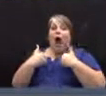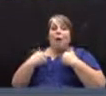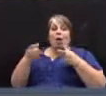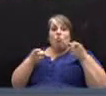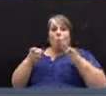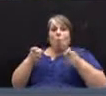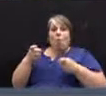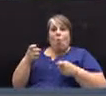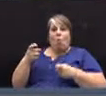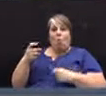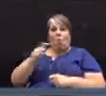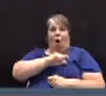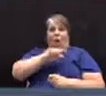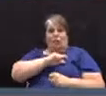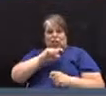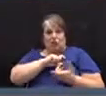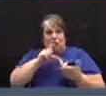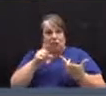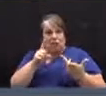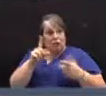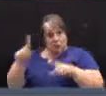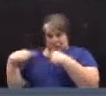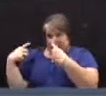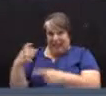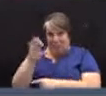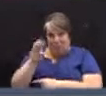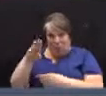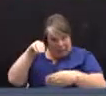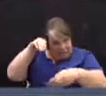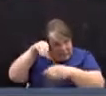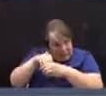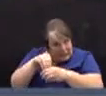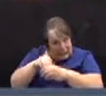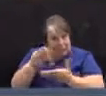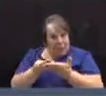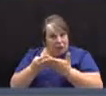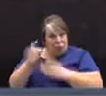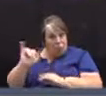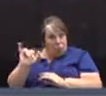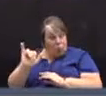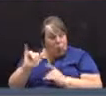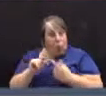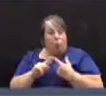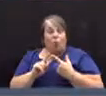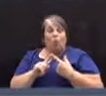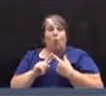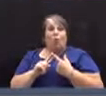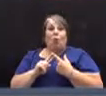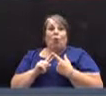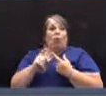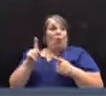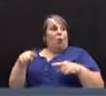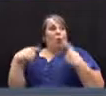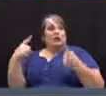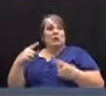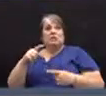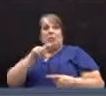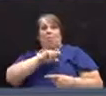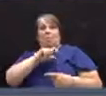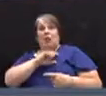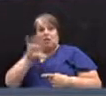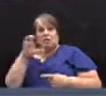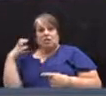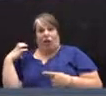since February, is that in this budget? And since Police Chief Wren is retiring,